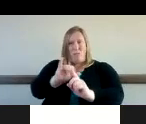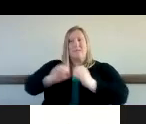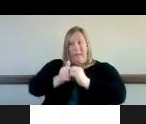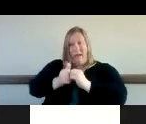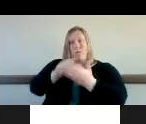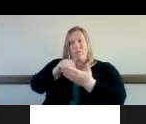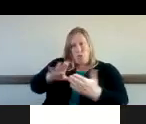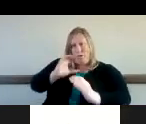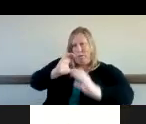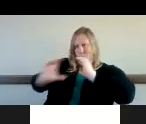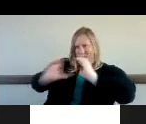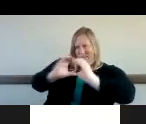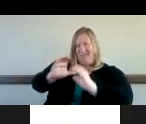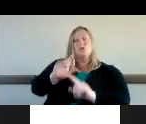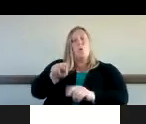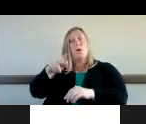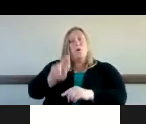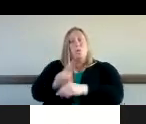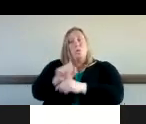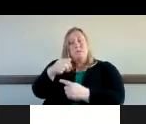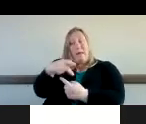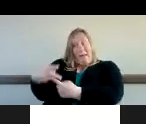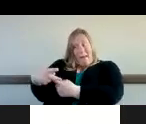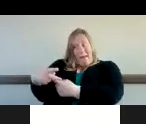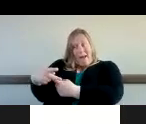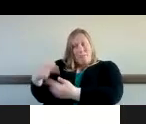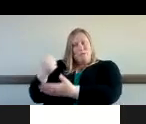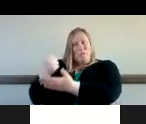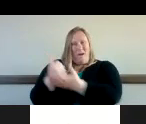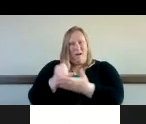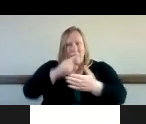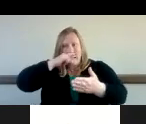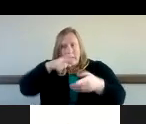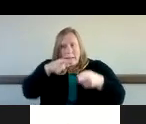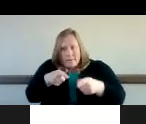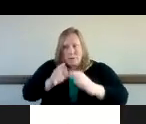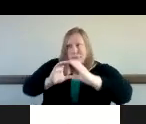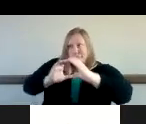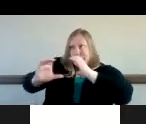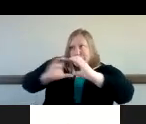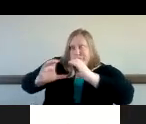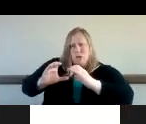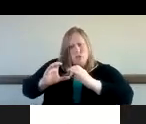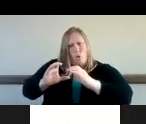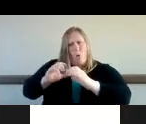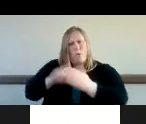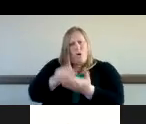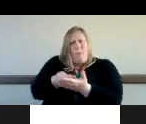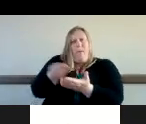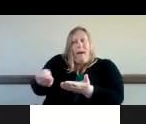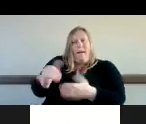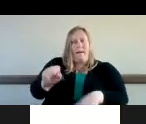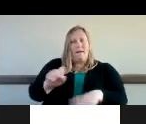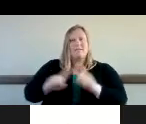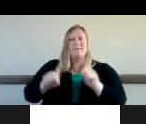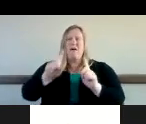was used to assist the individual with the communication um and later on we're going to go over some examples